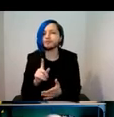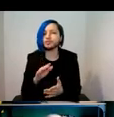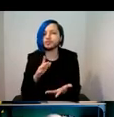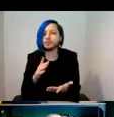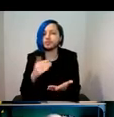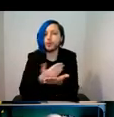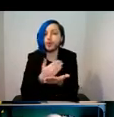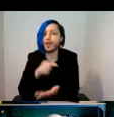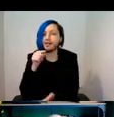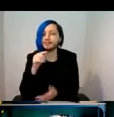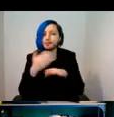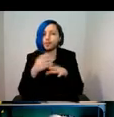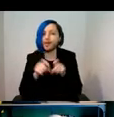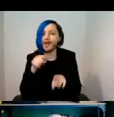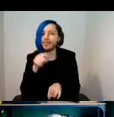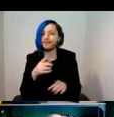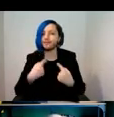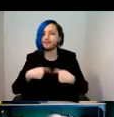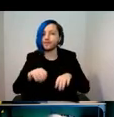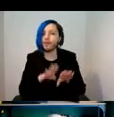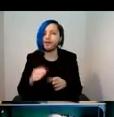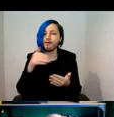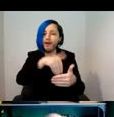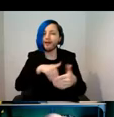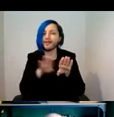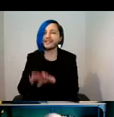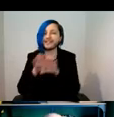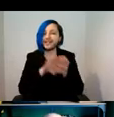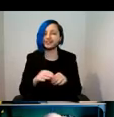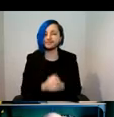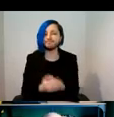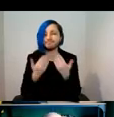in our National Archive. Thank you.